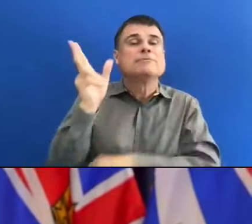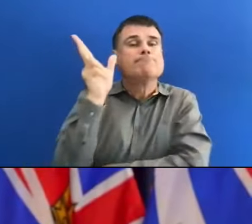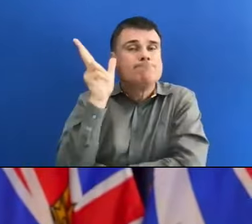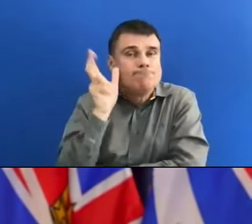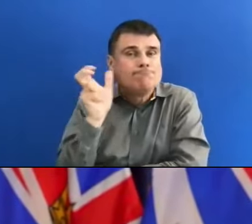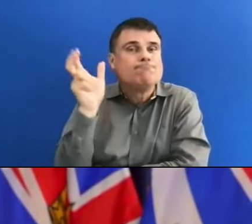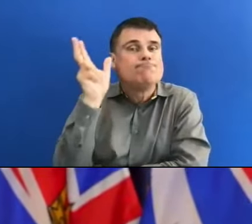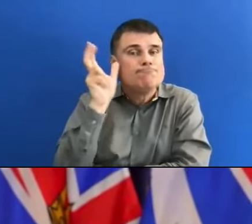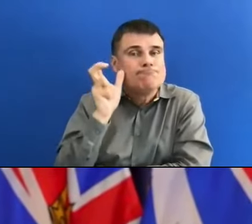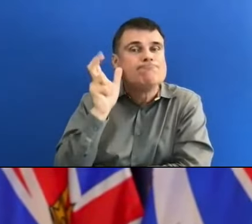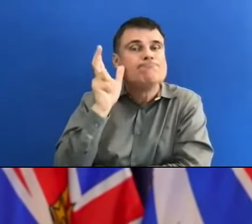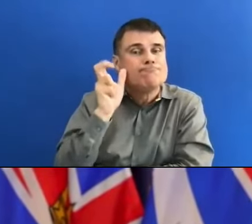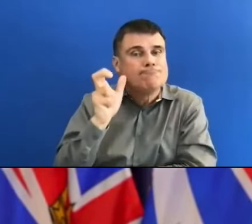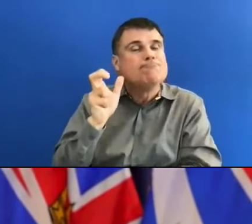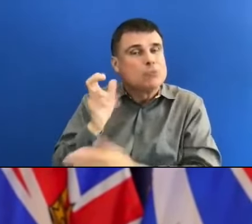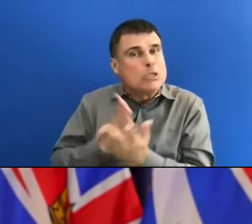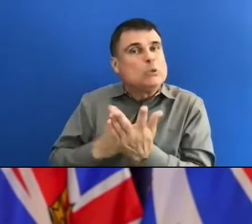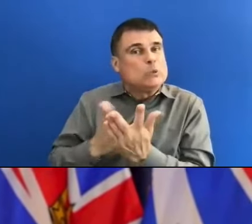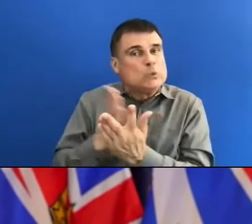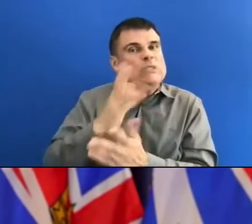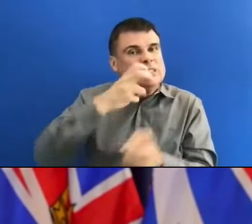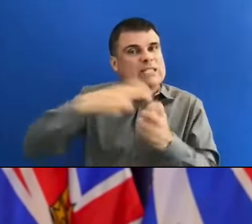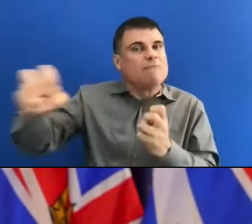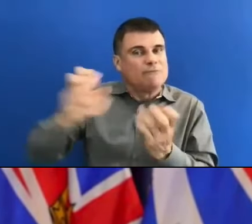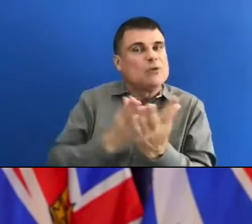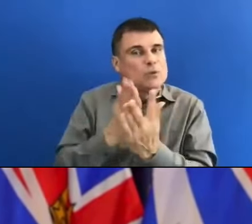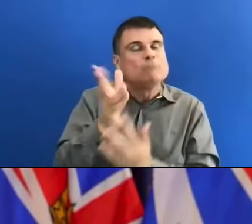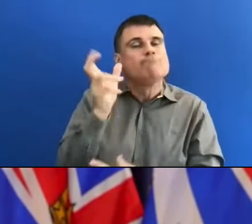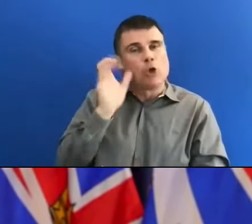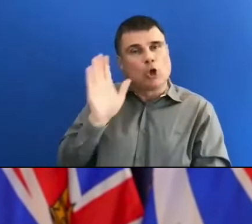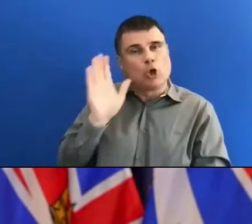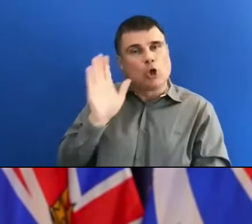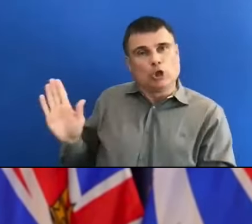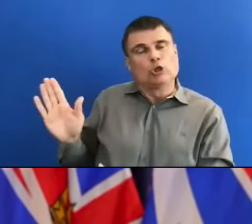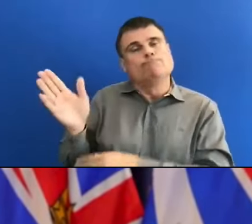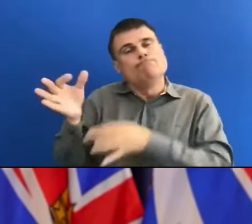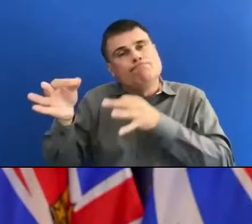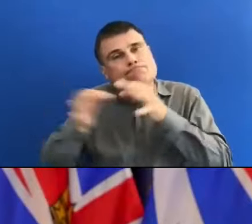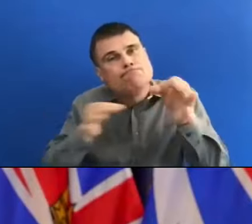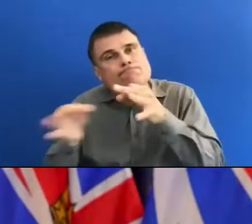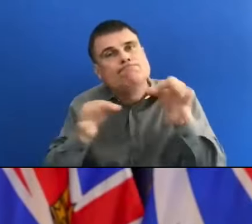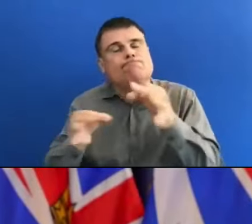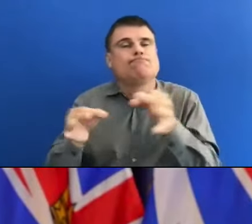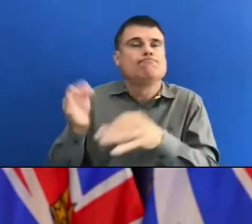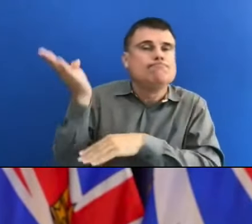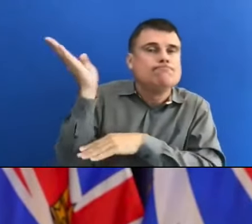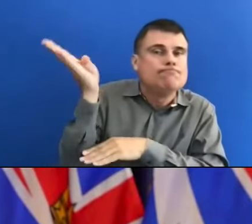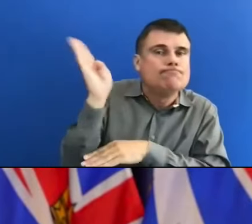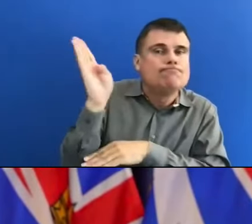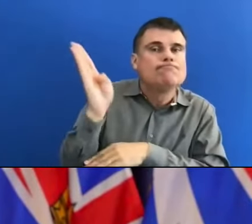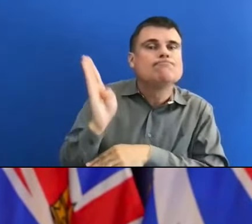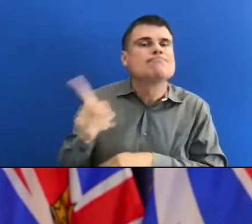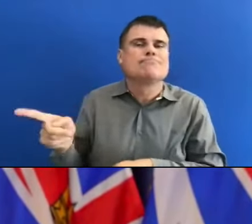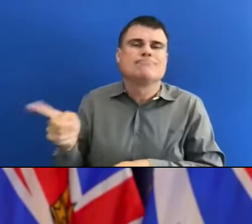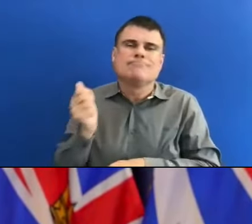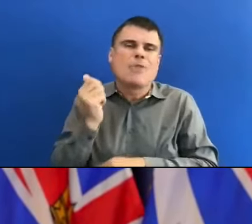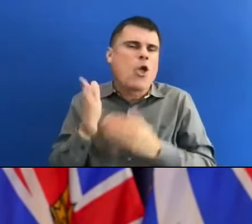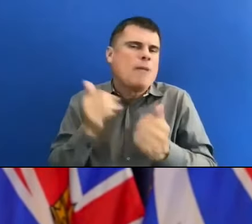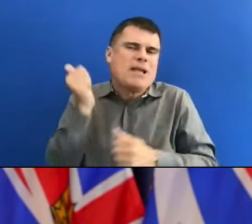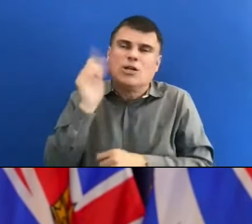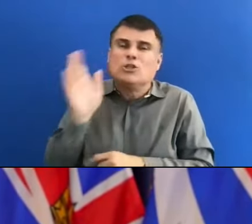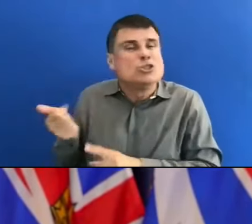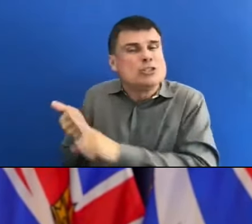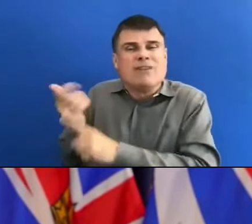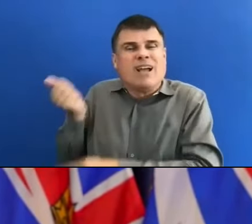times, have been Dr. Henry, who works every day, and who, as I've said, I think before, expresses the